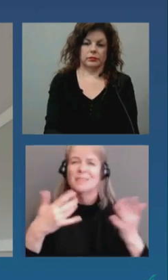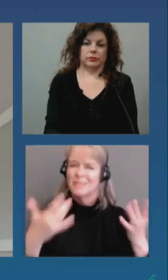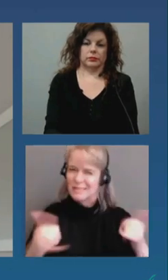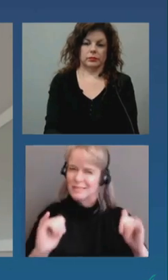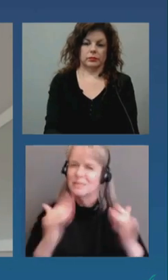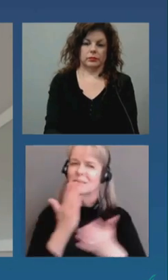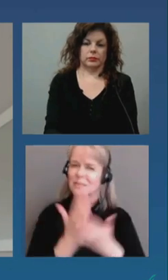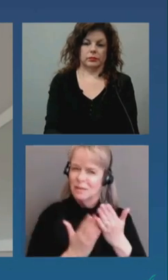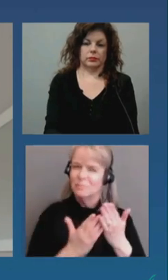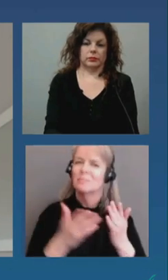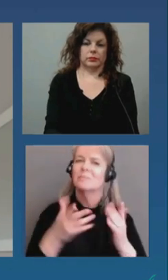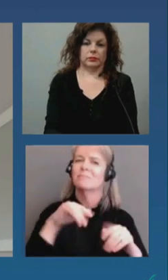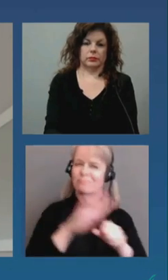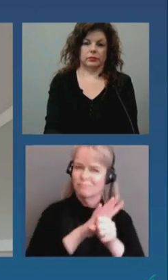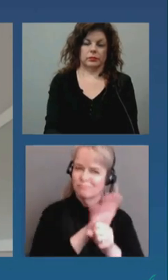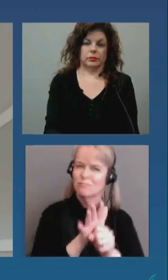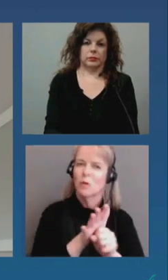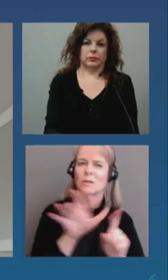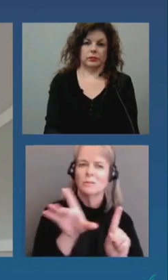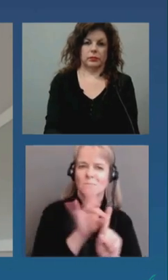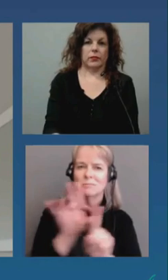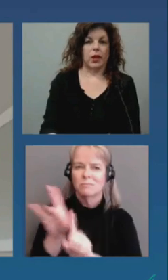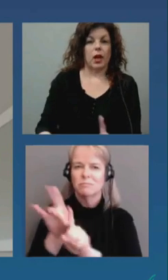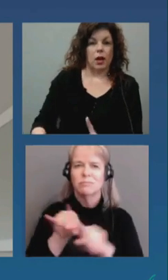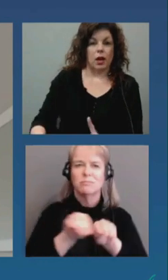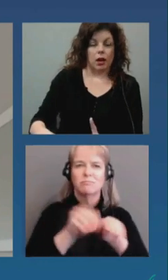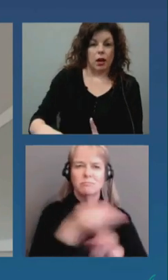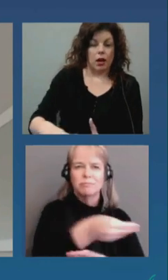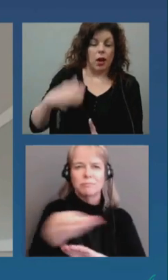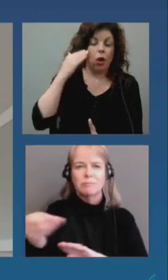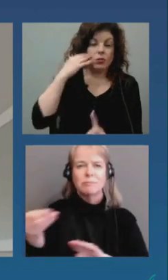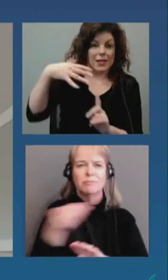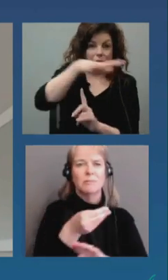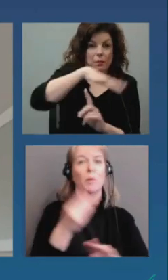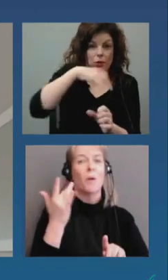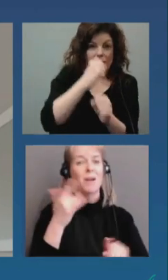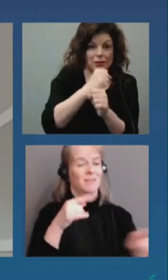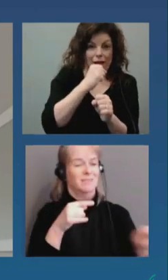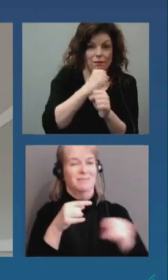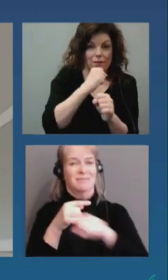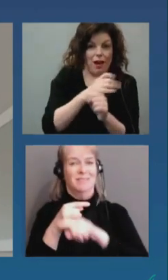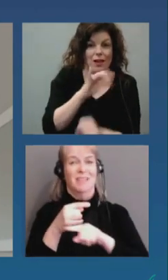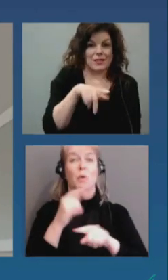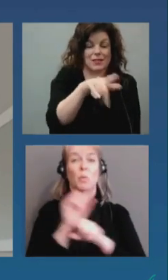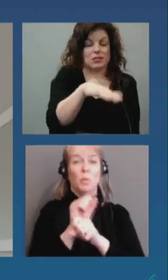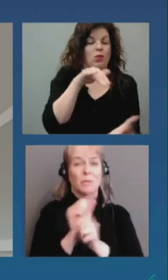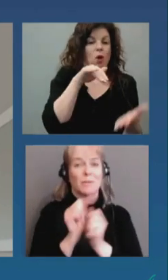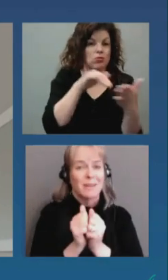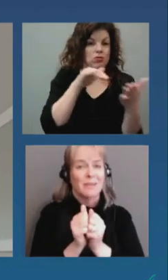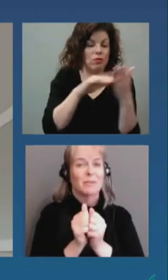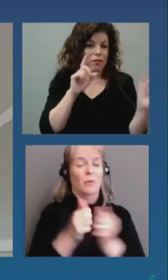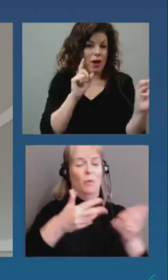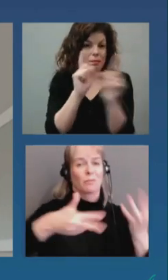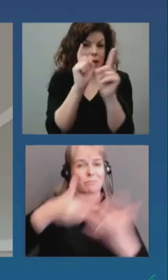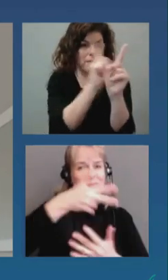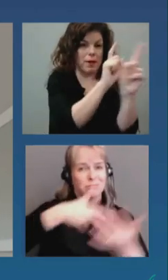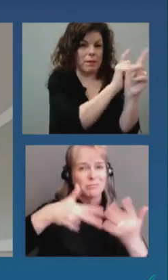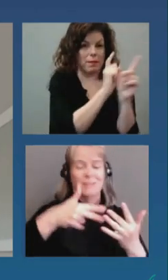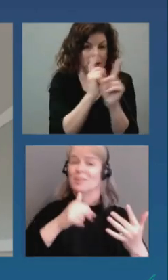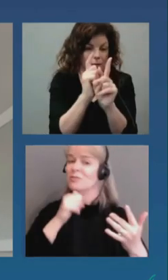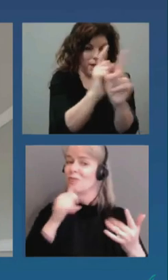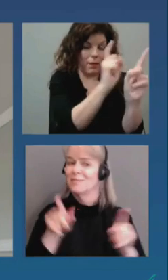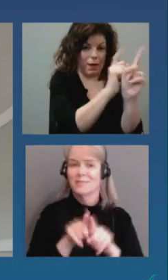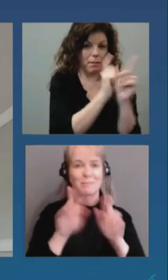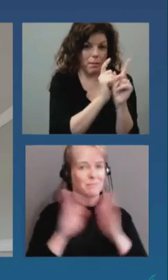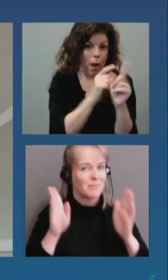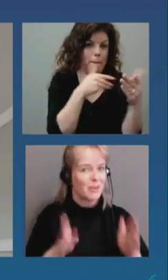transmitted. The milieu de travail continue d'être des emplois où les gens alterent en contact des trois avec les autres